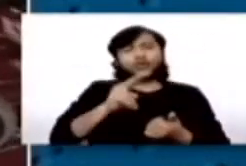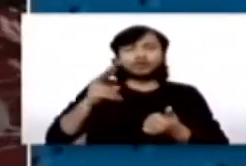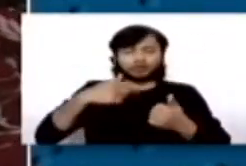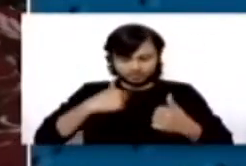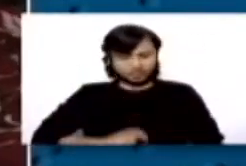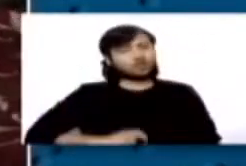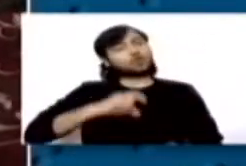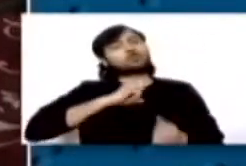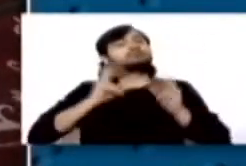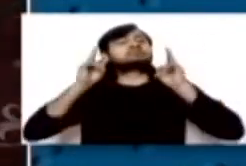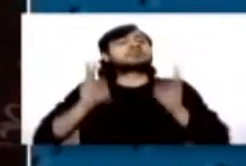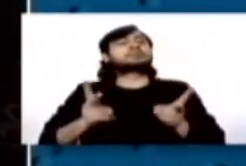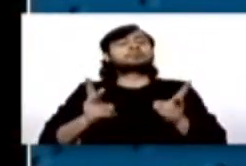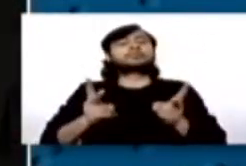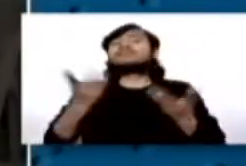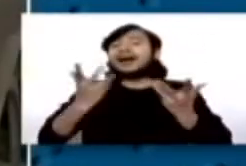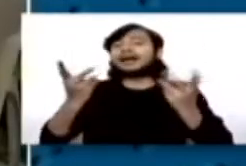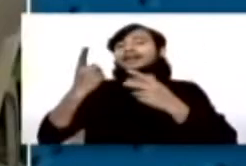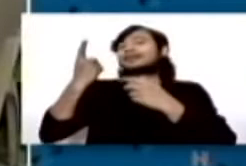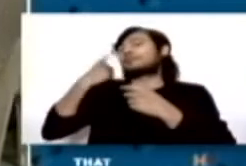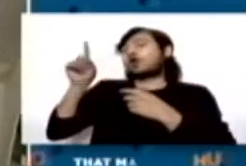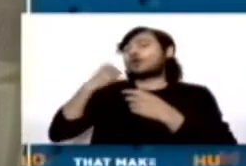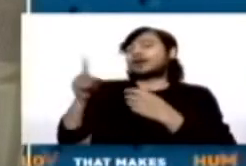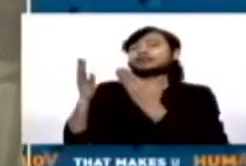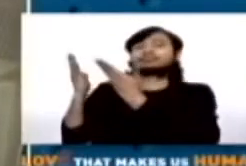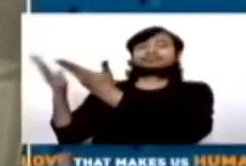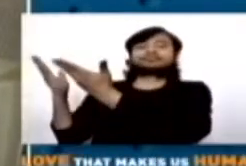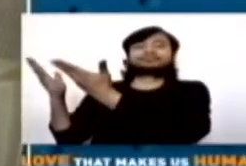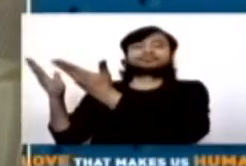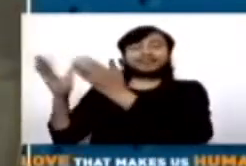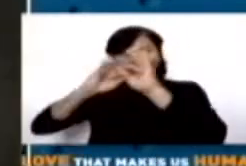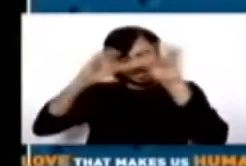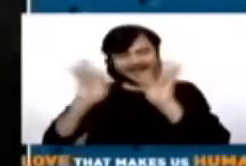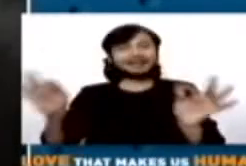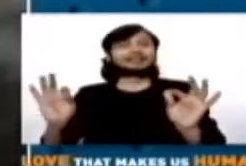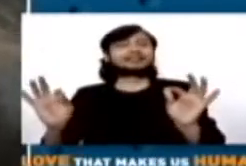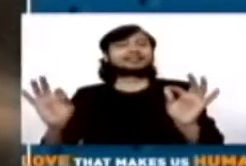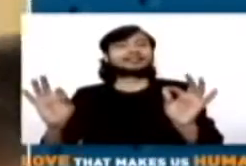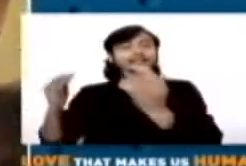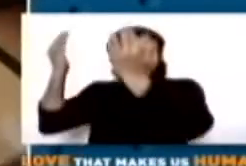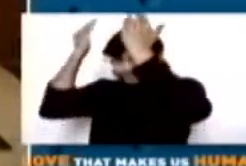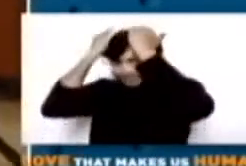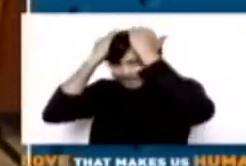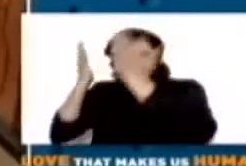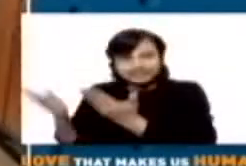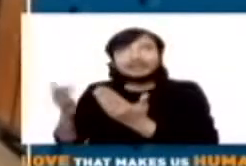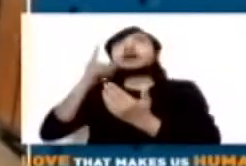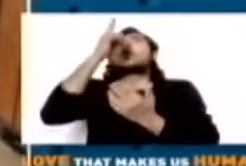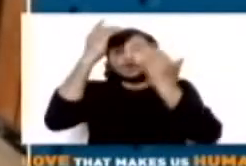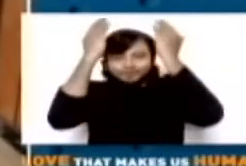that when you have the family, the people and the blessings